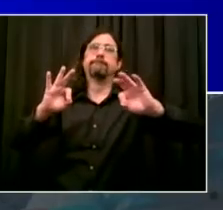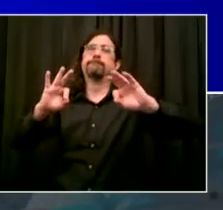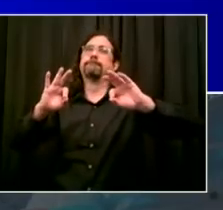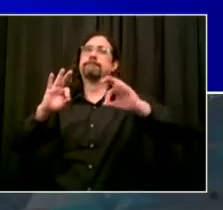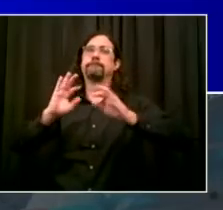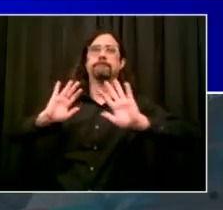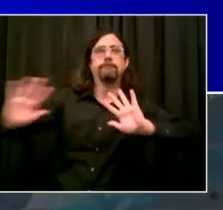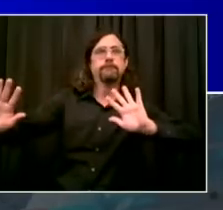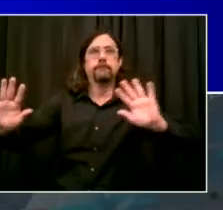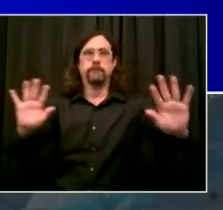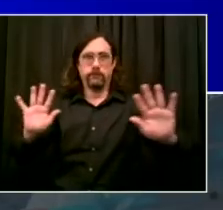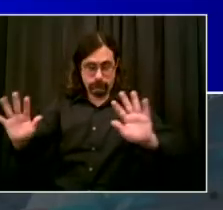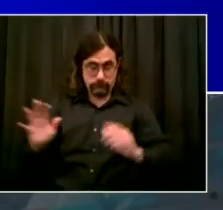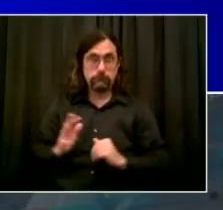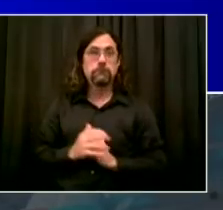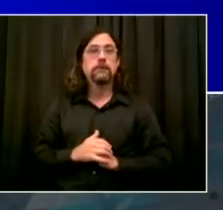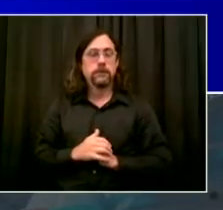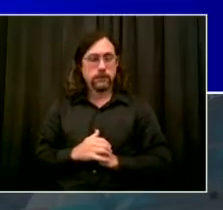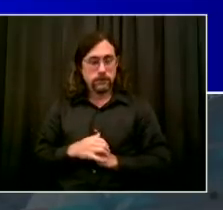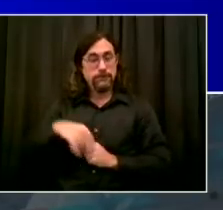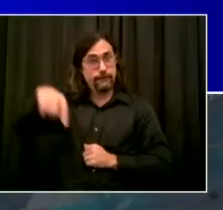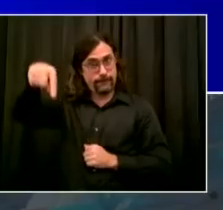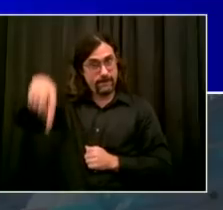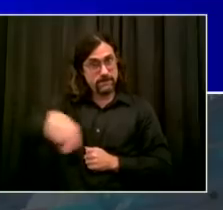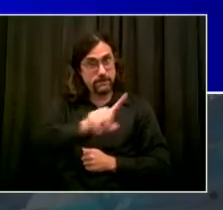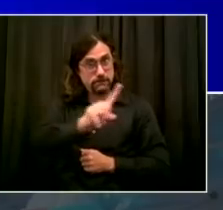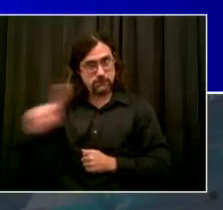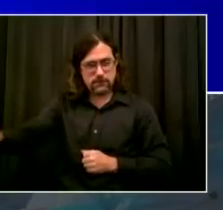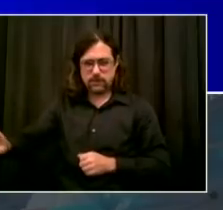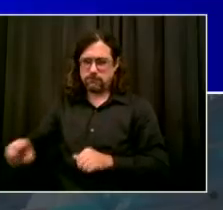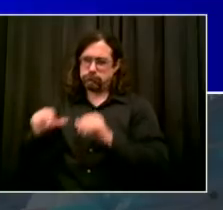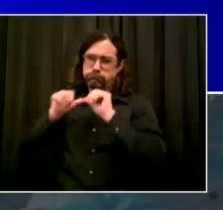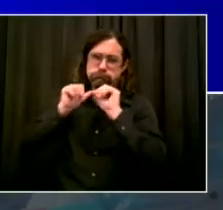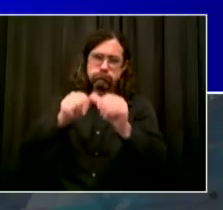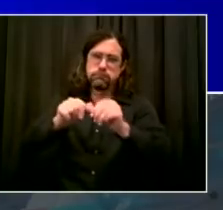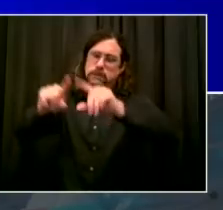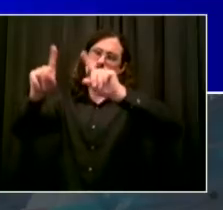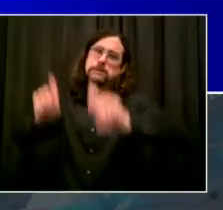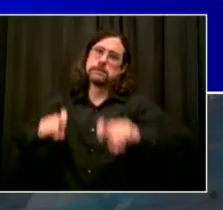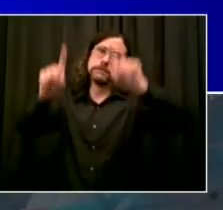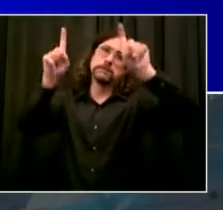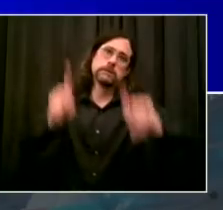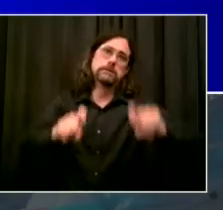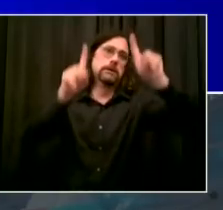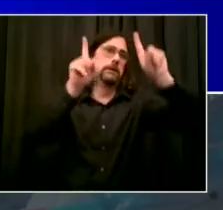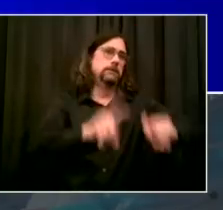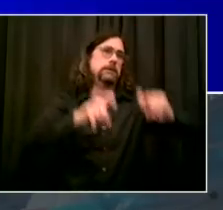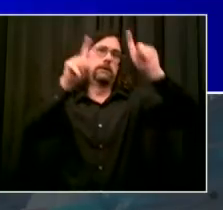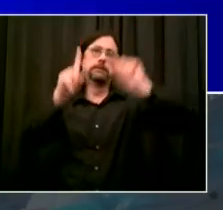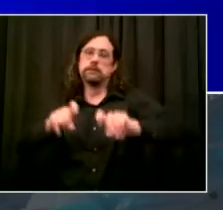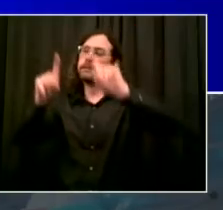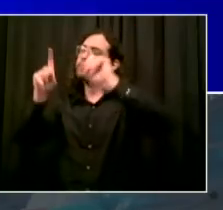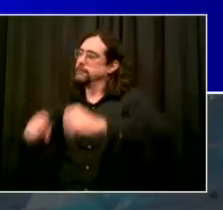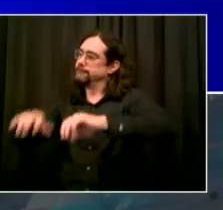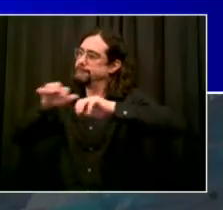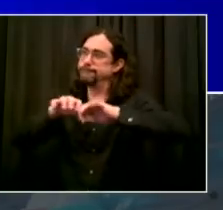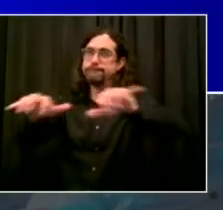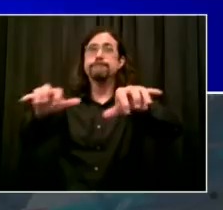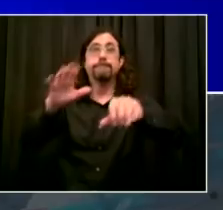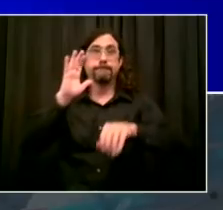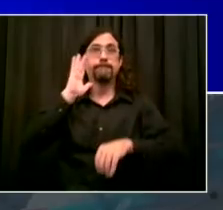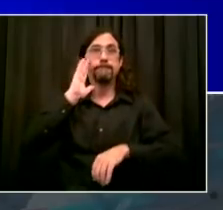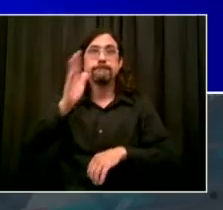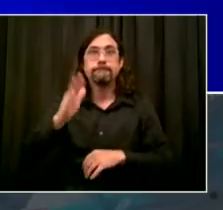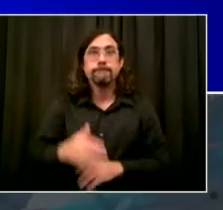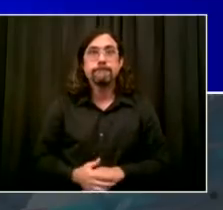the more we'll know. The more people who test, the more adjustments we can make and we can keep things moving forward. But let's talk about an